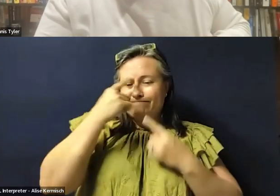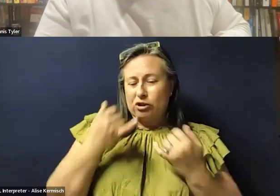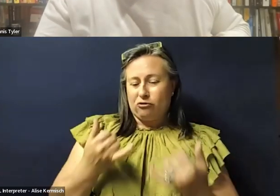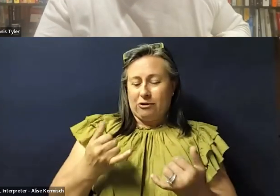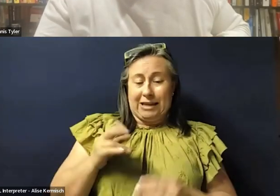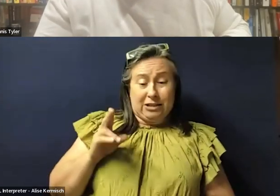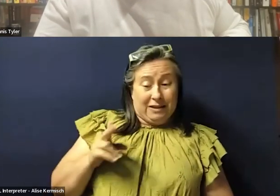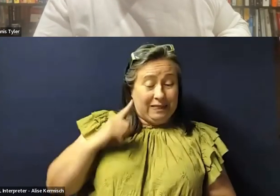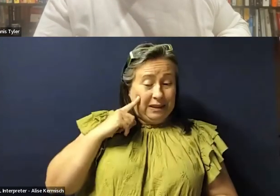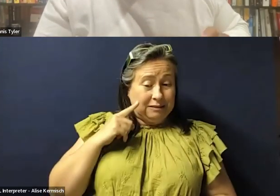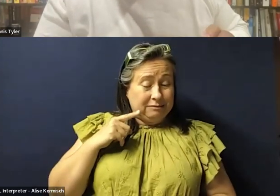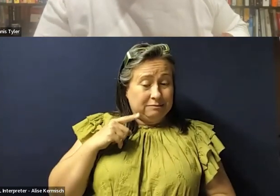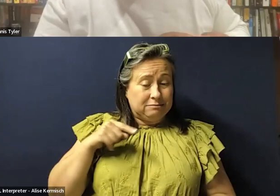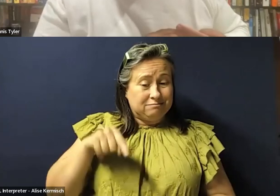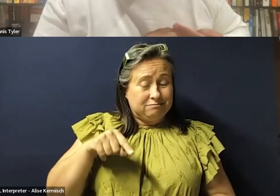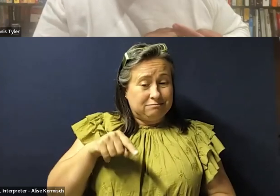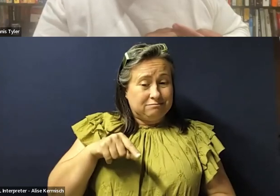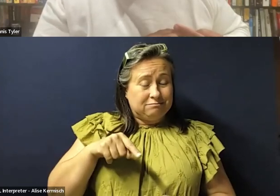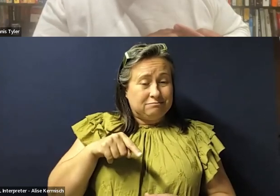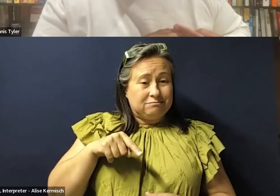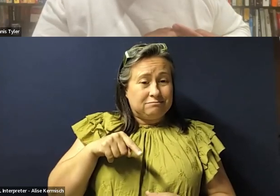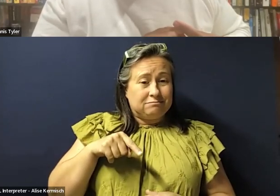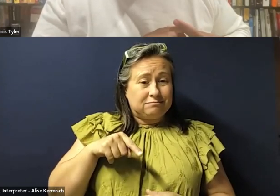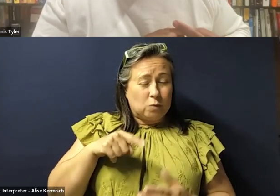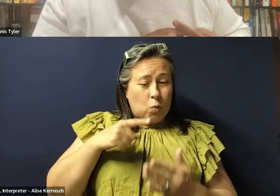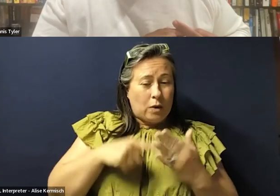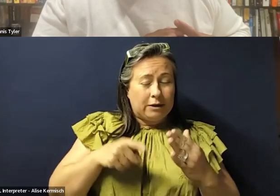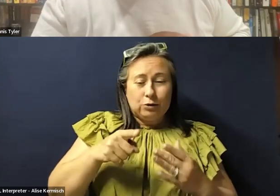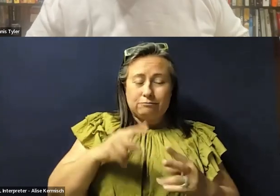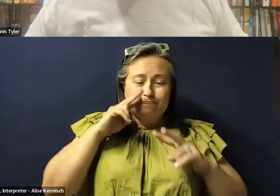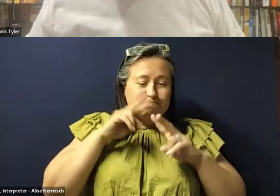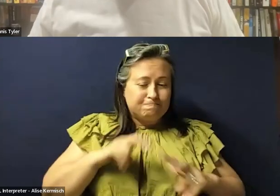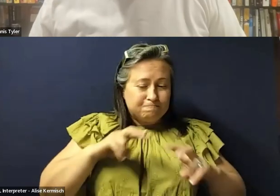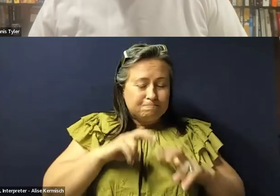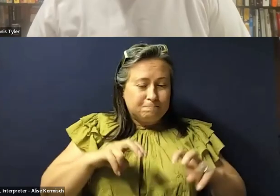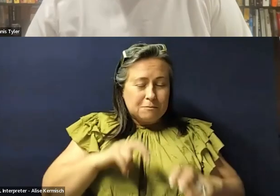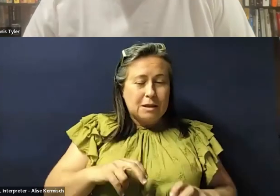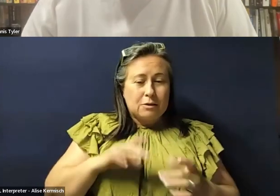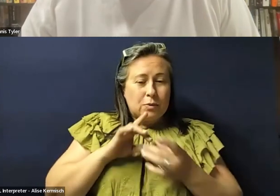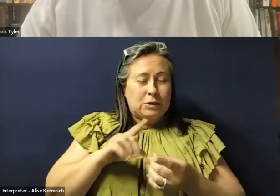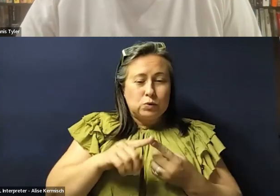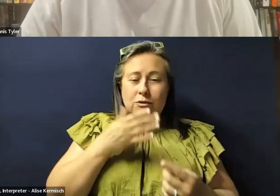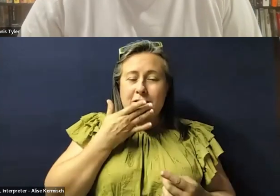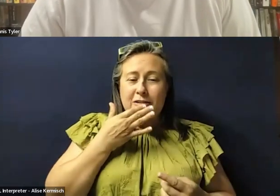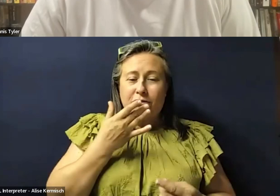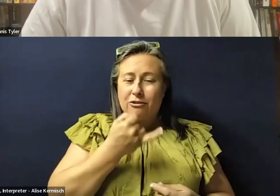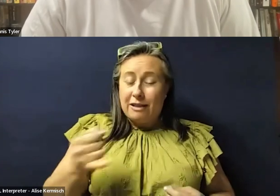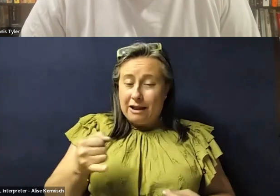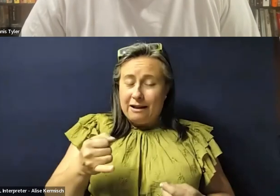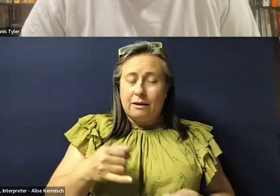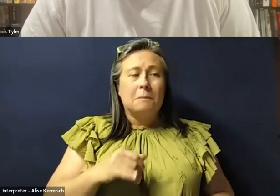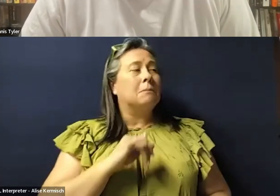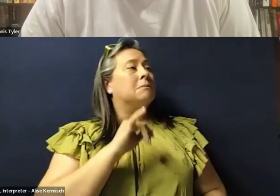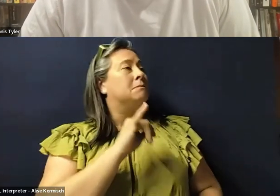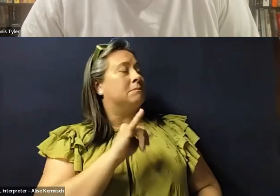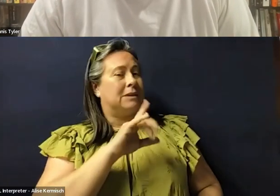do things like this, how do they fall into the context of, of what you've examined in, in the history of the color line? Well, thank you for that.